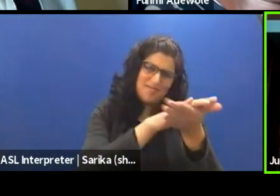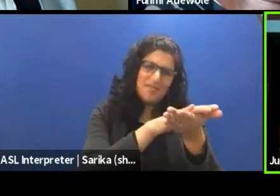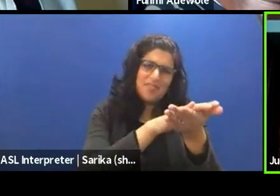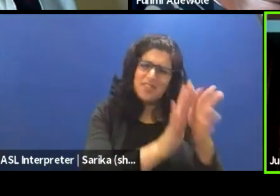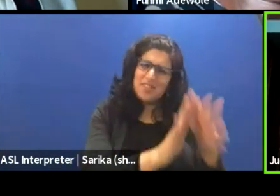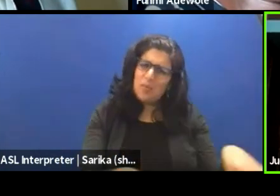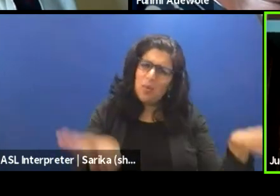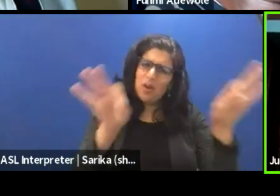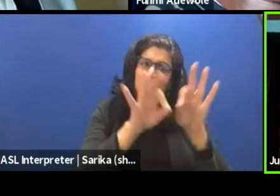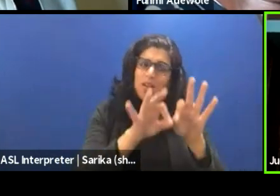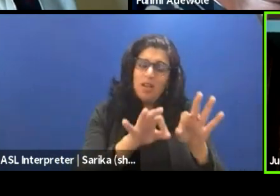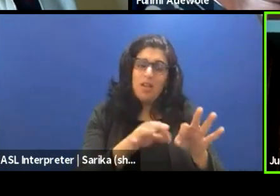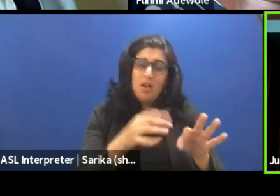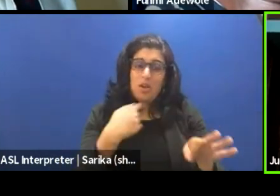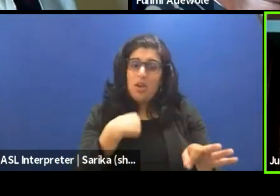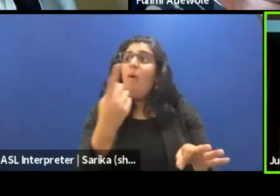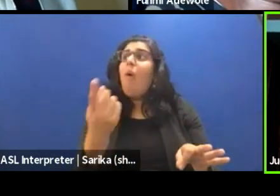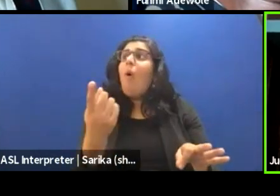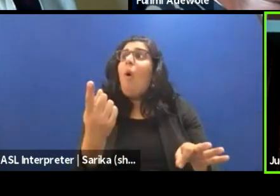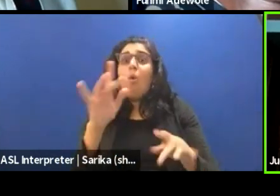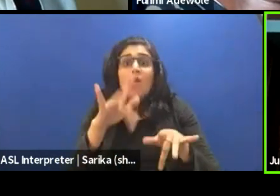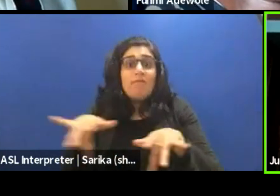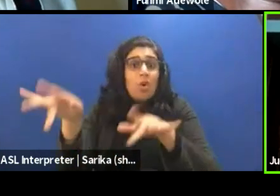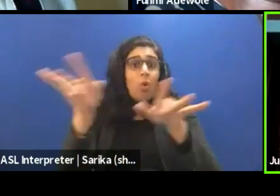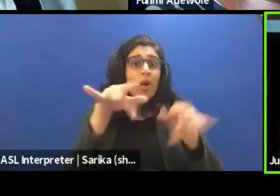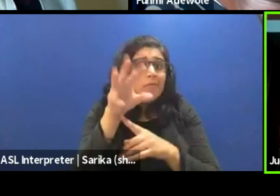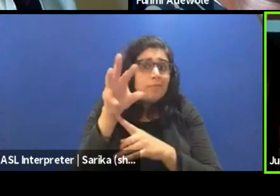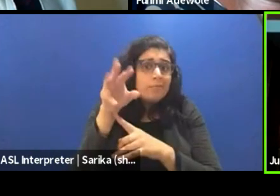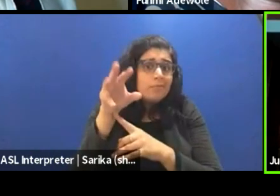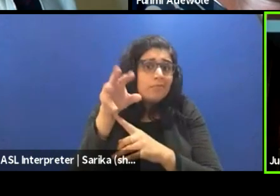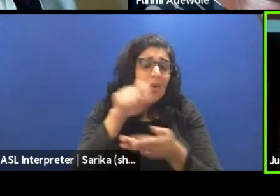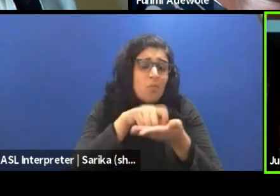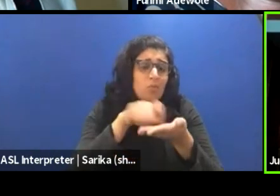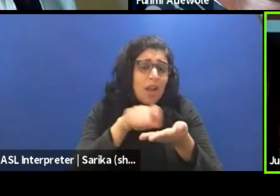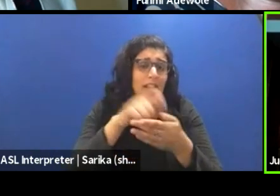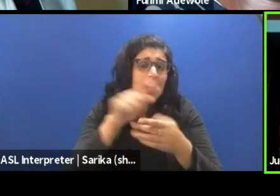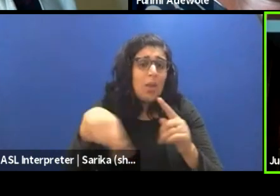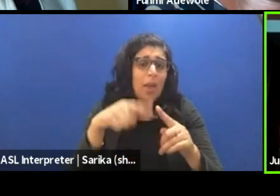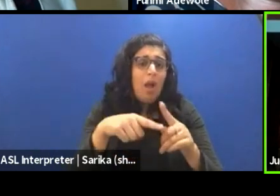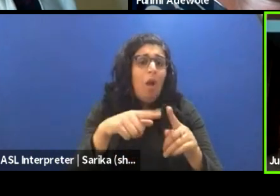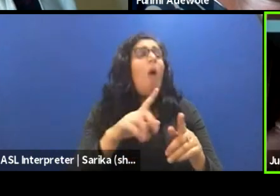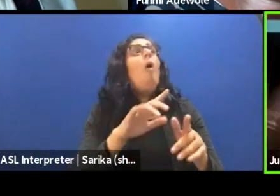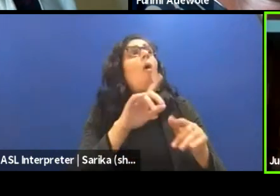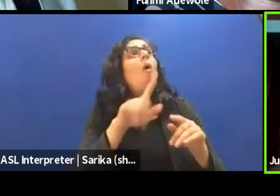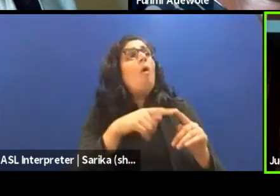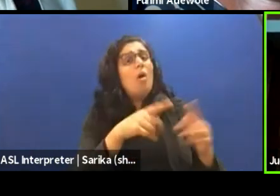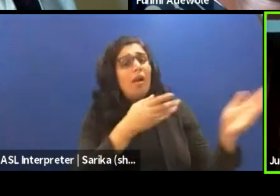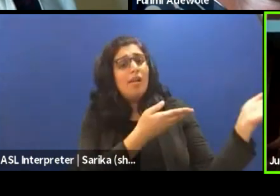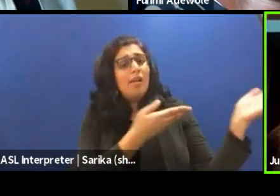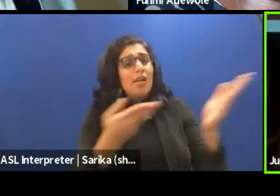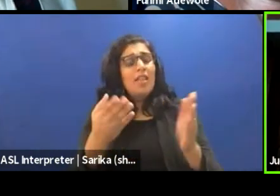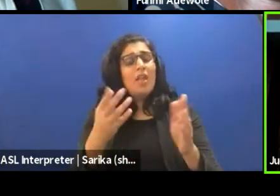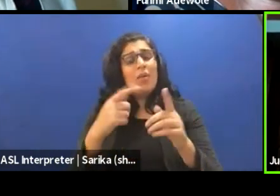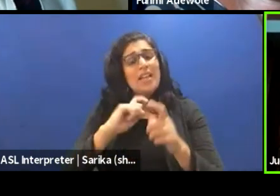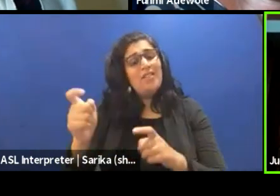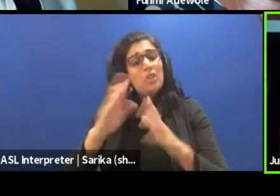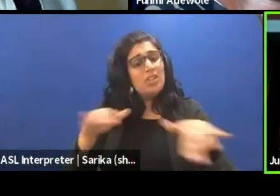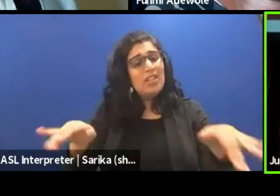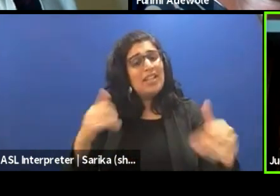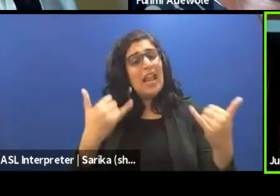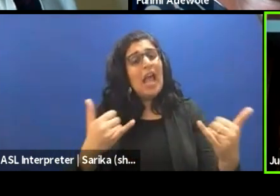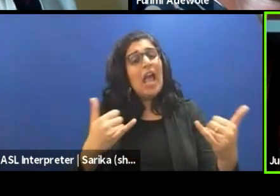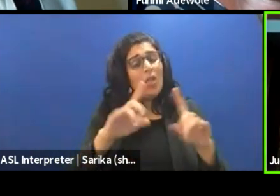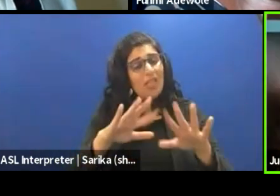So the minute we told them that we've recorded it, we're writing about this stuff, and they were telling us, when we bring it, they want to give it to their children because their children now,